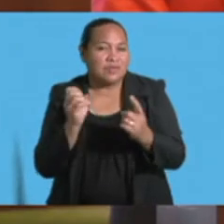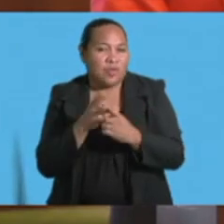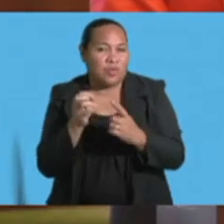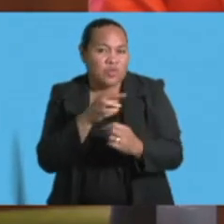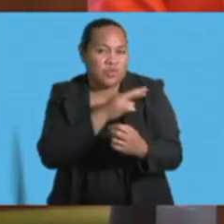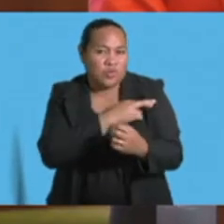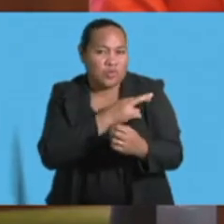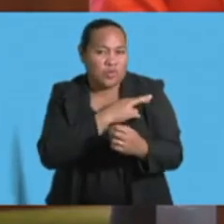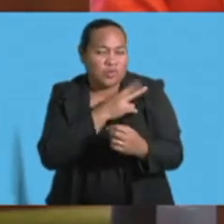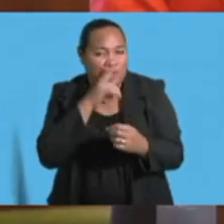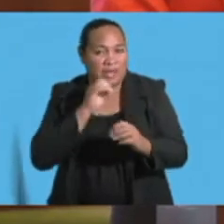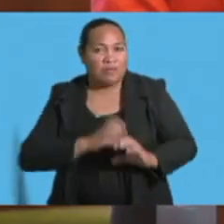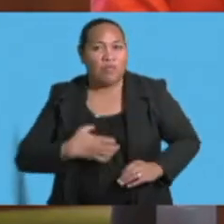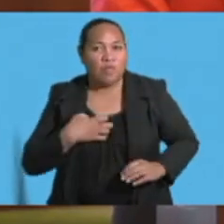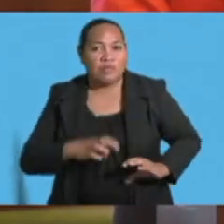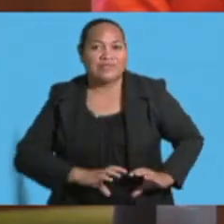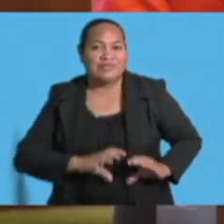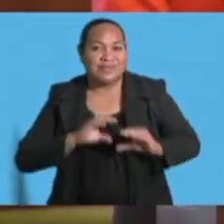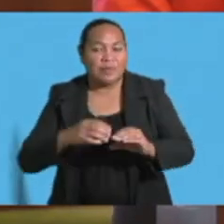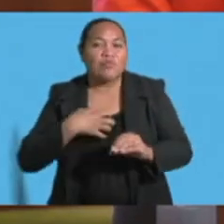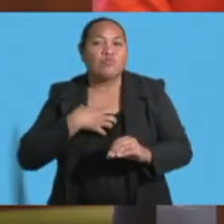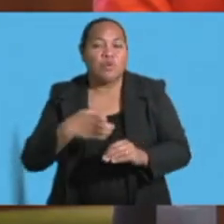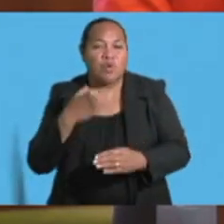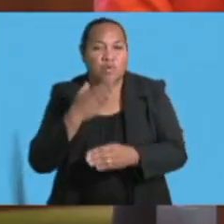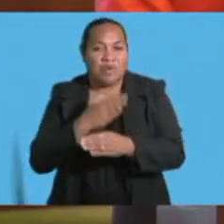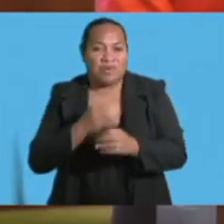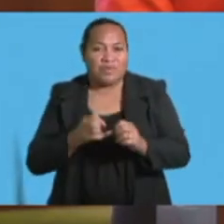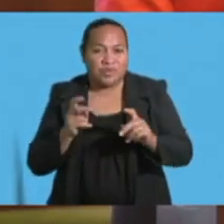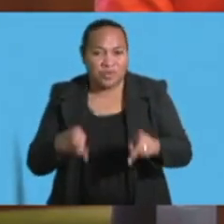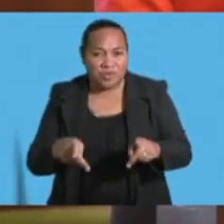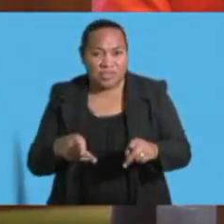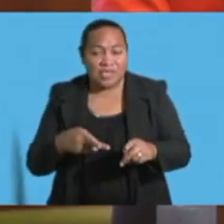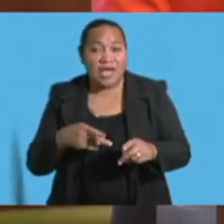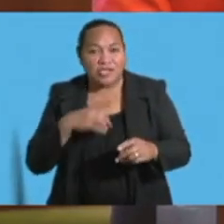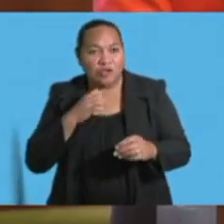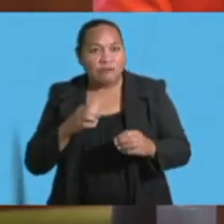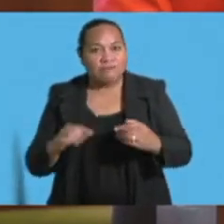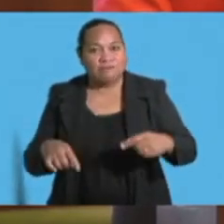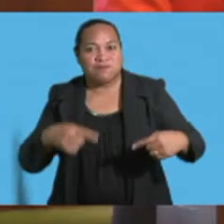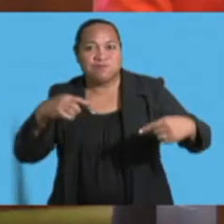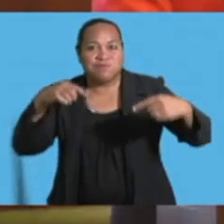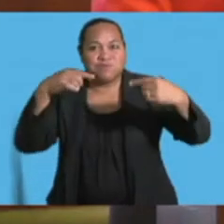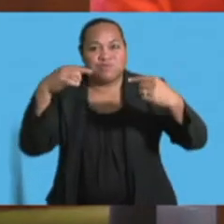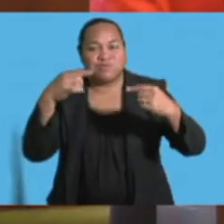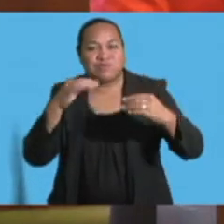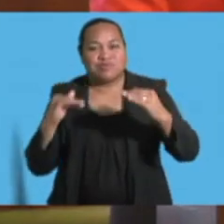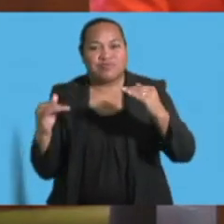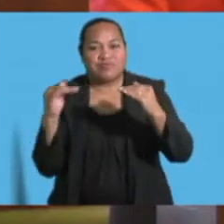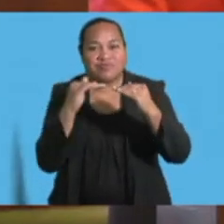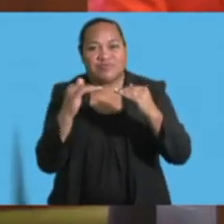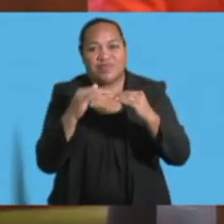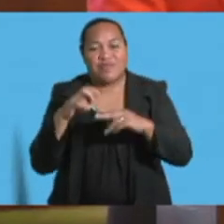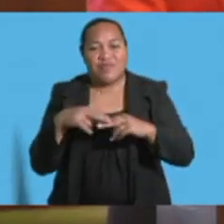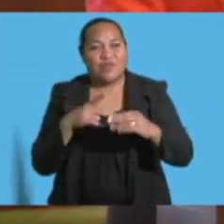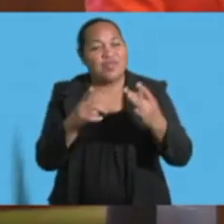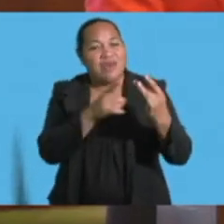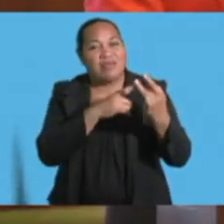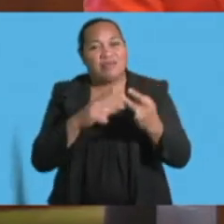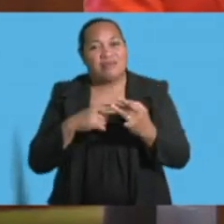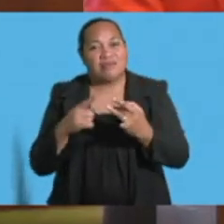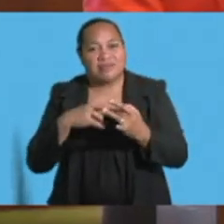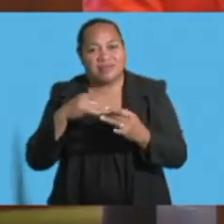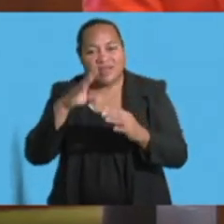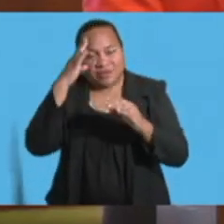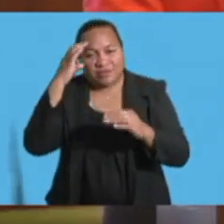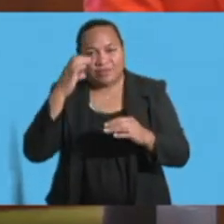investment, more jobs and increase Fiji's competitiveness in the global arena. Secondly, as mentioned earlier,